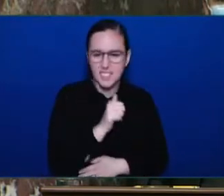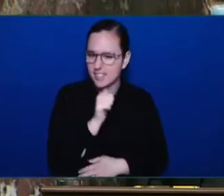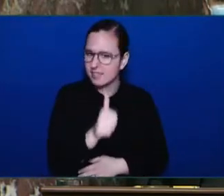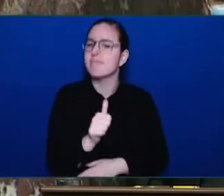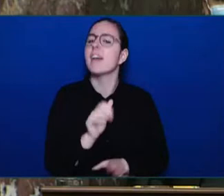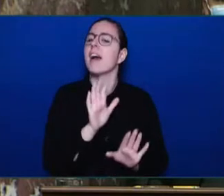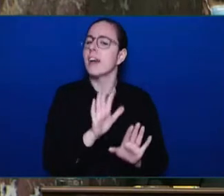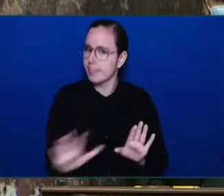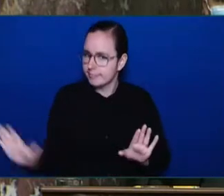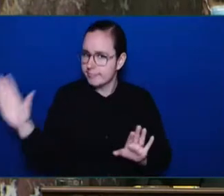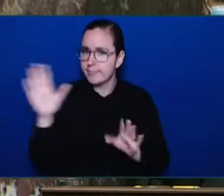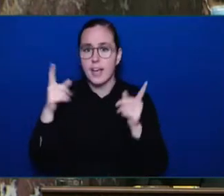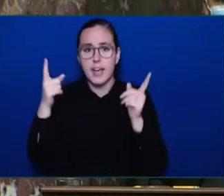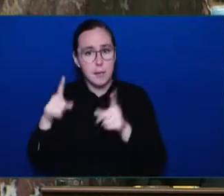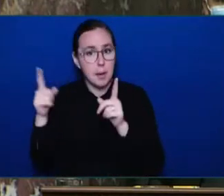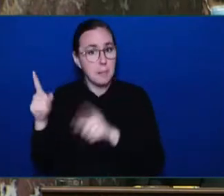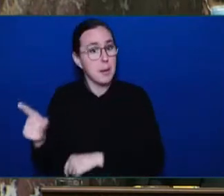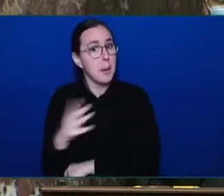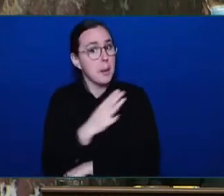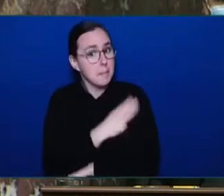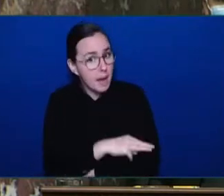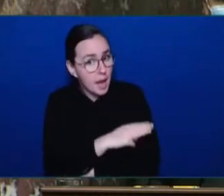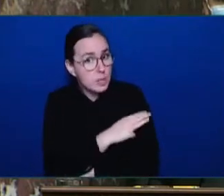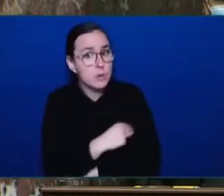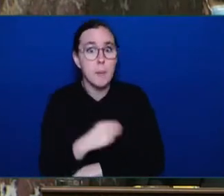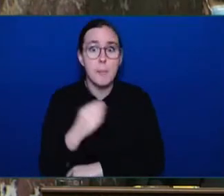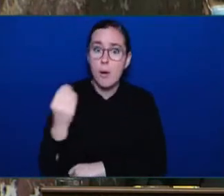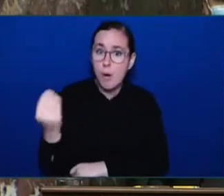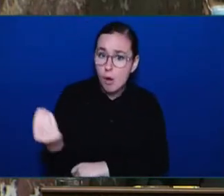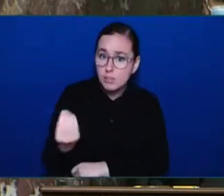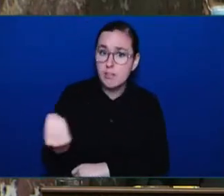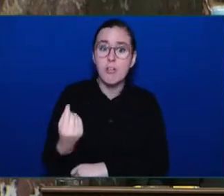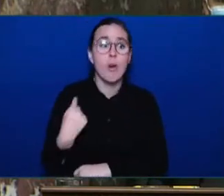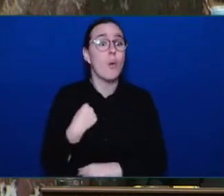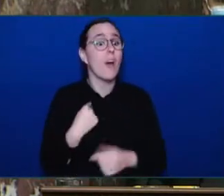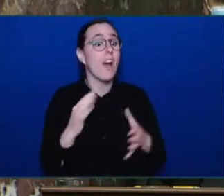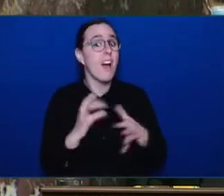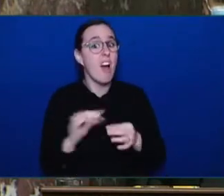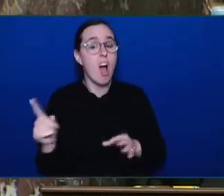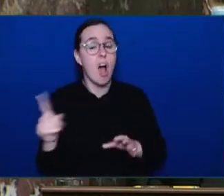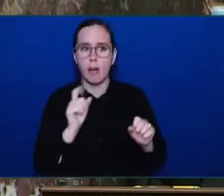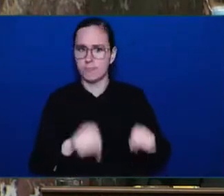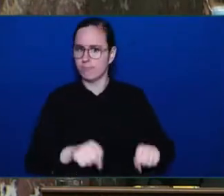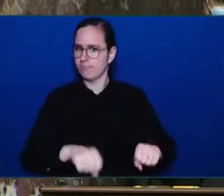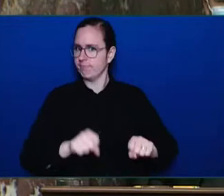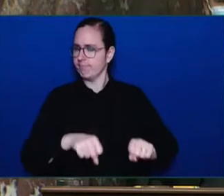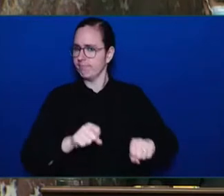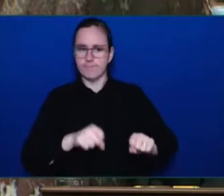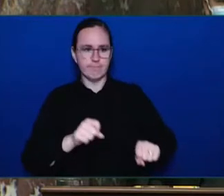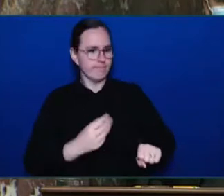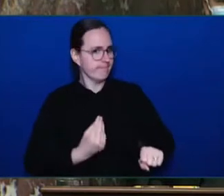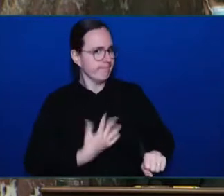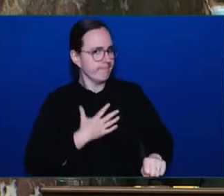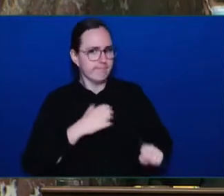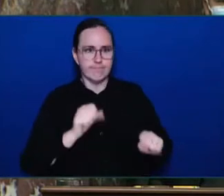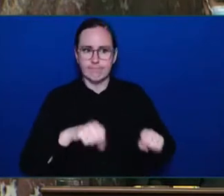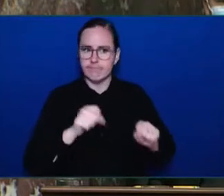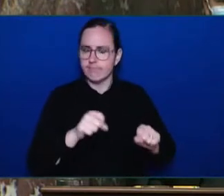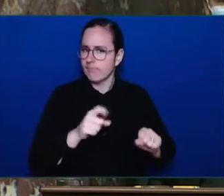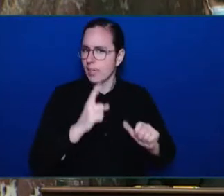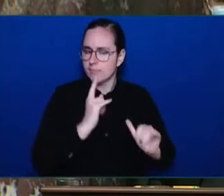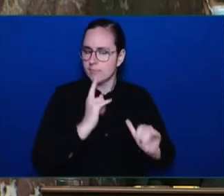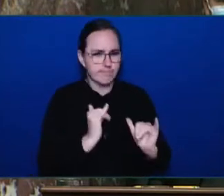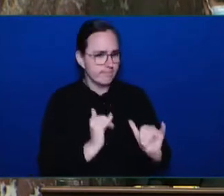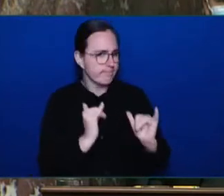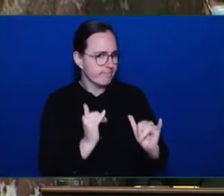our interventions. Governments, of course, that are a different stripe than ours, but we are united in trying to get the attention of the federal government to